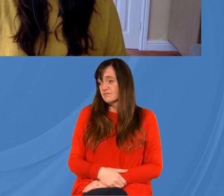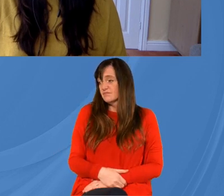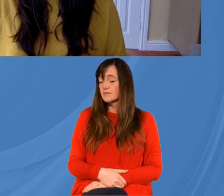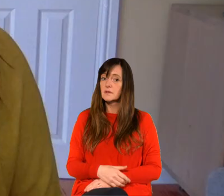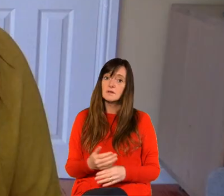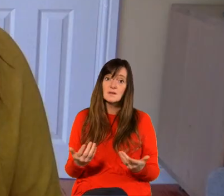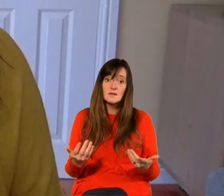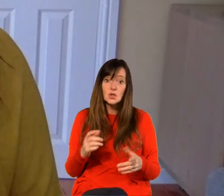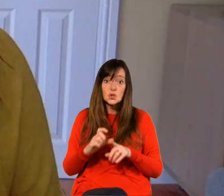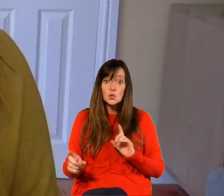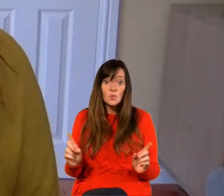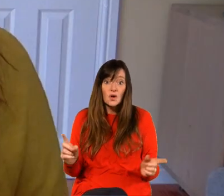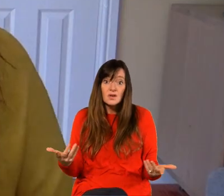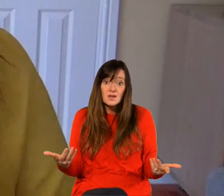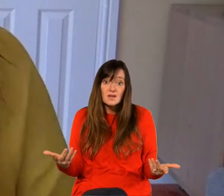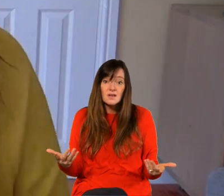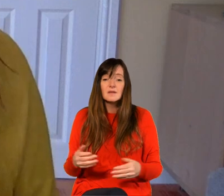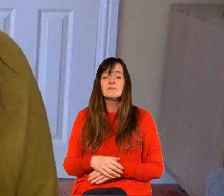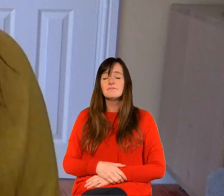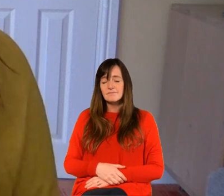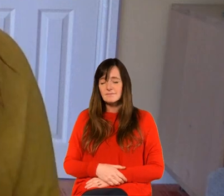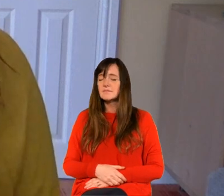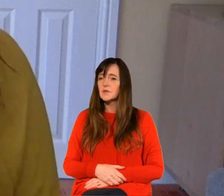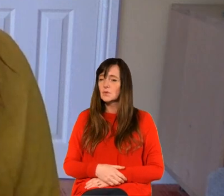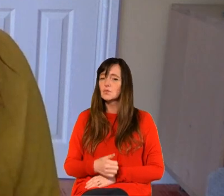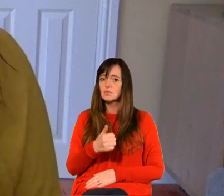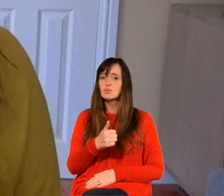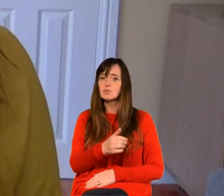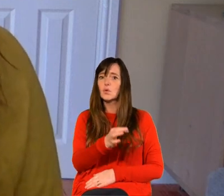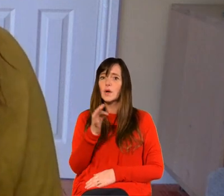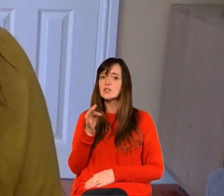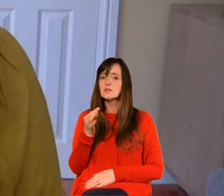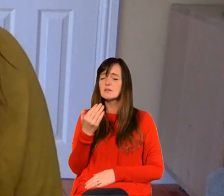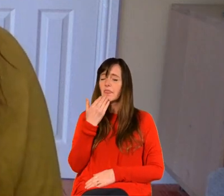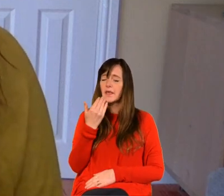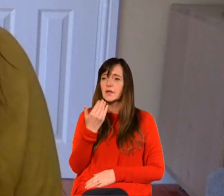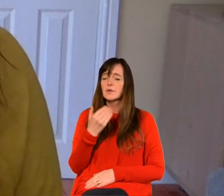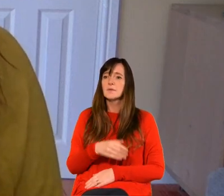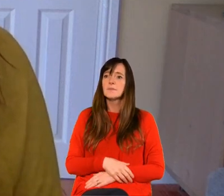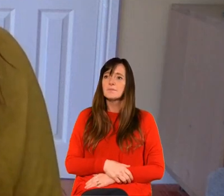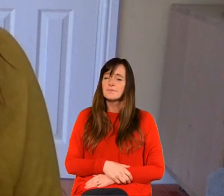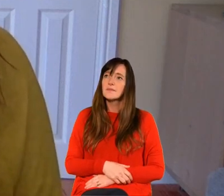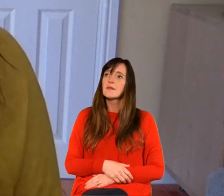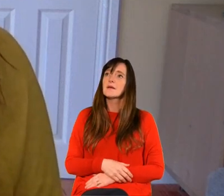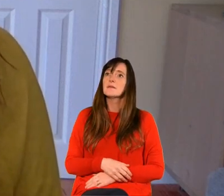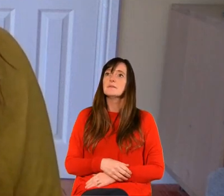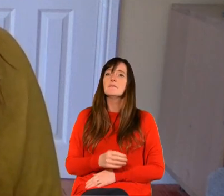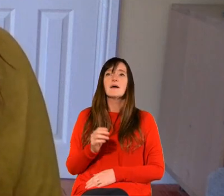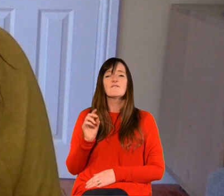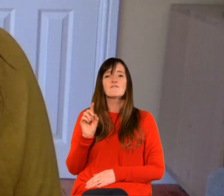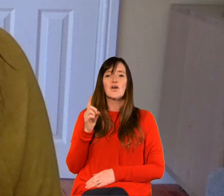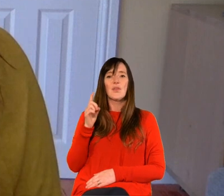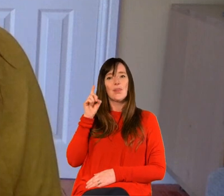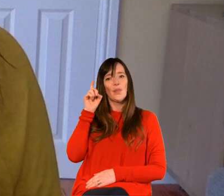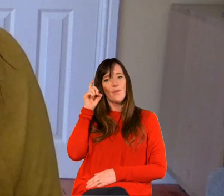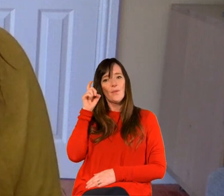christy that's such a great question thank you for asking it i think my uh initial kind of thought is that